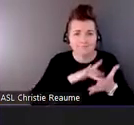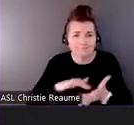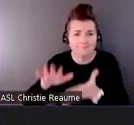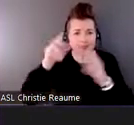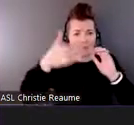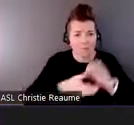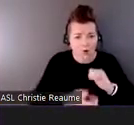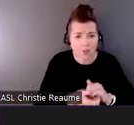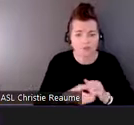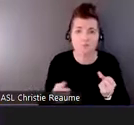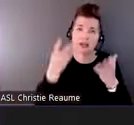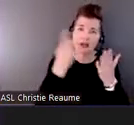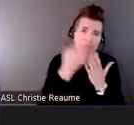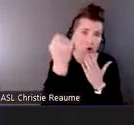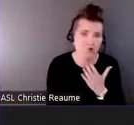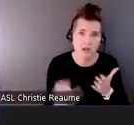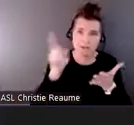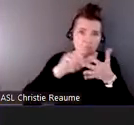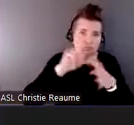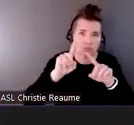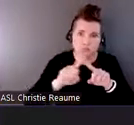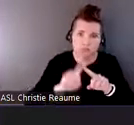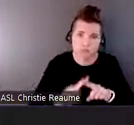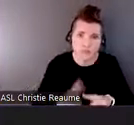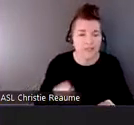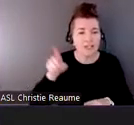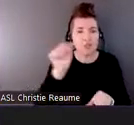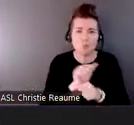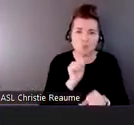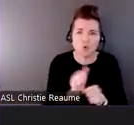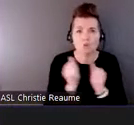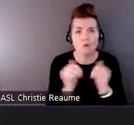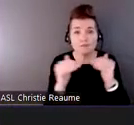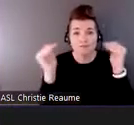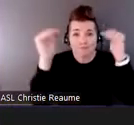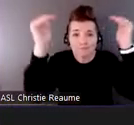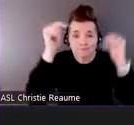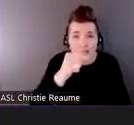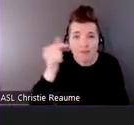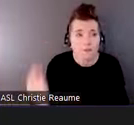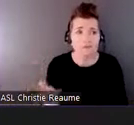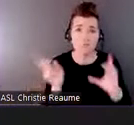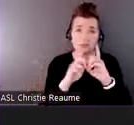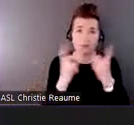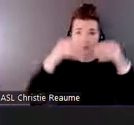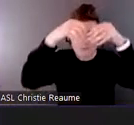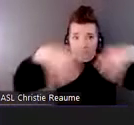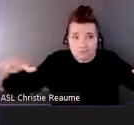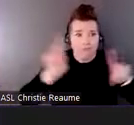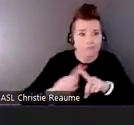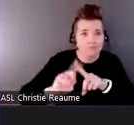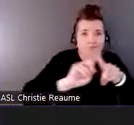here, works with different sectors and federal departments on online issues related to cyber